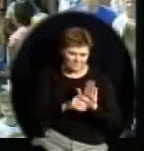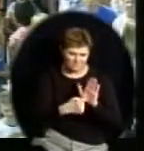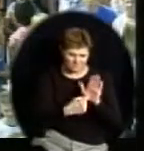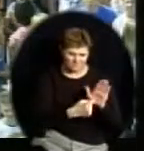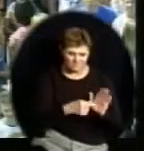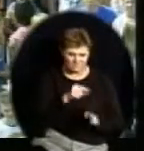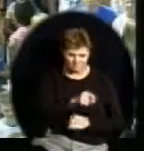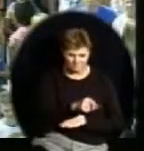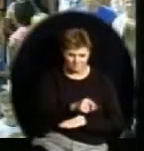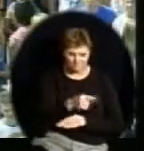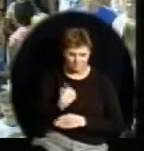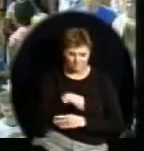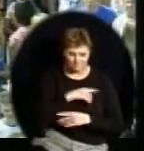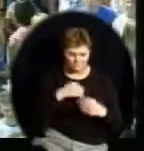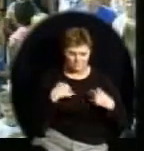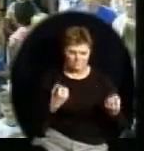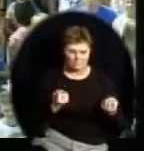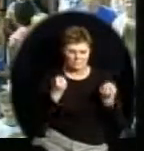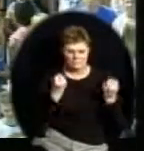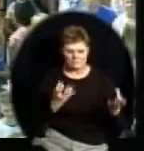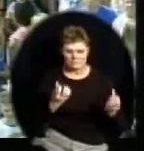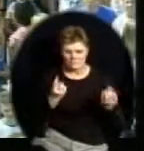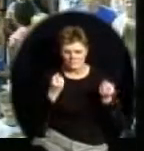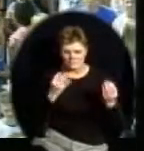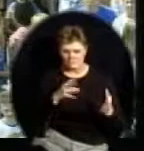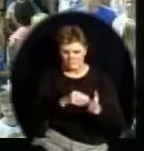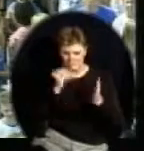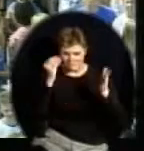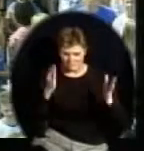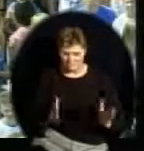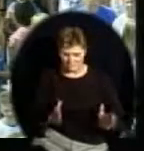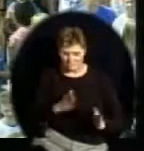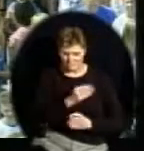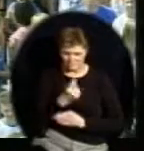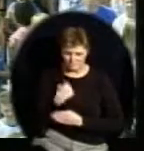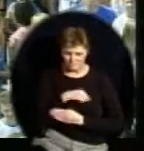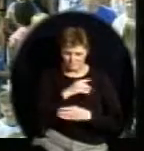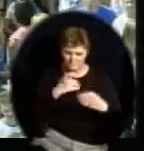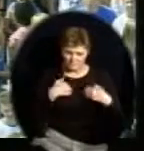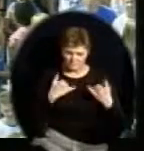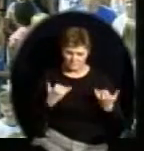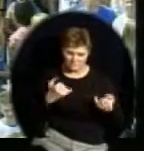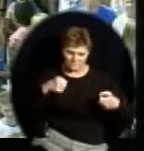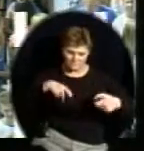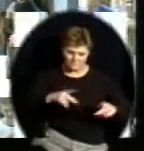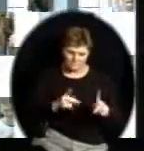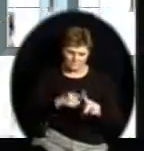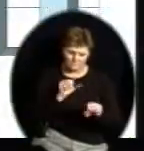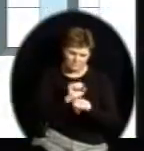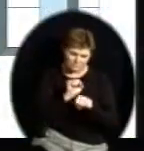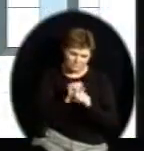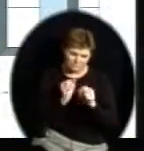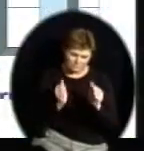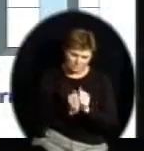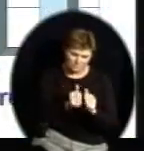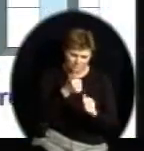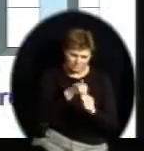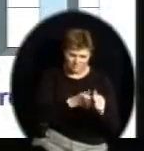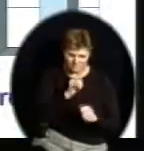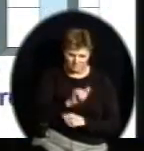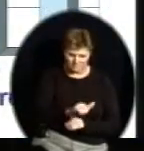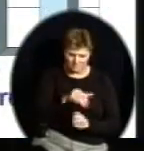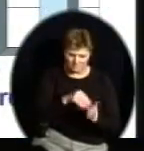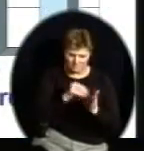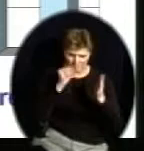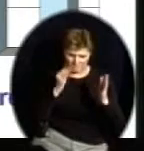We have lots of students and an opportunity to work with all these customers in starting a new school year. As we look at it, we know that our enrollment